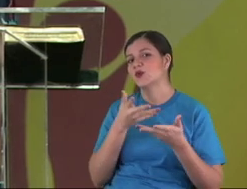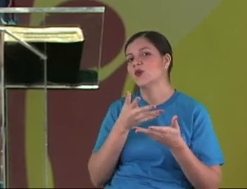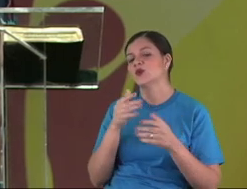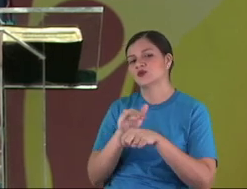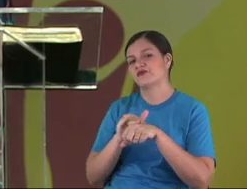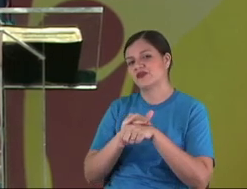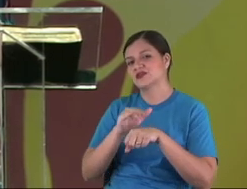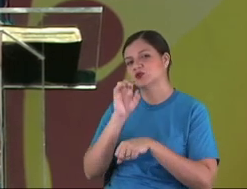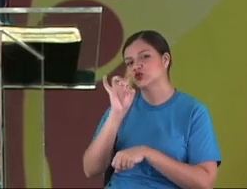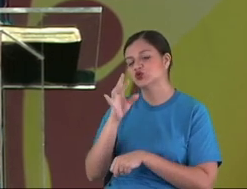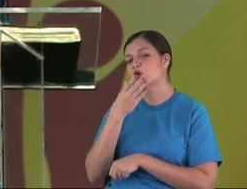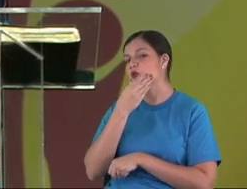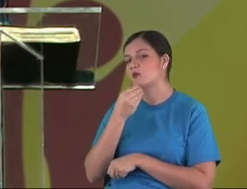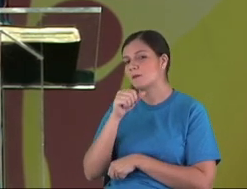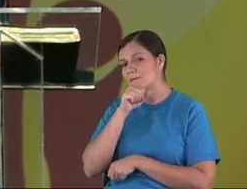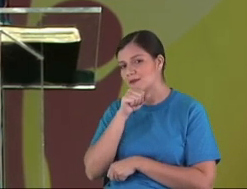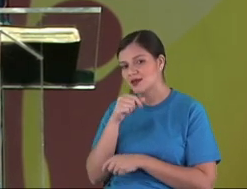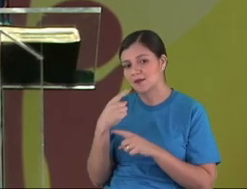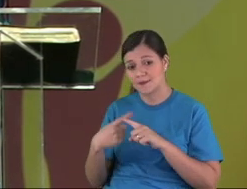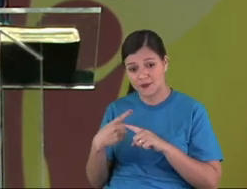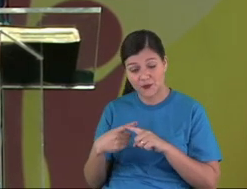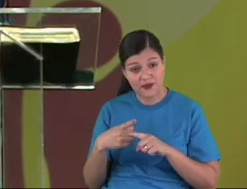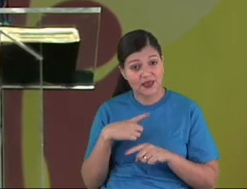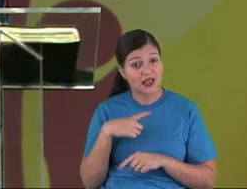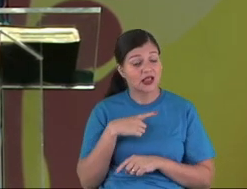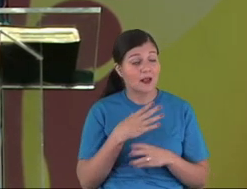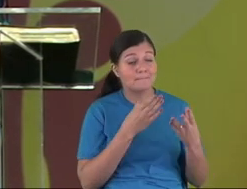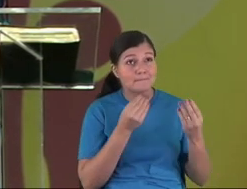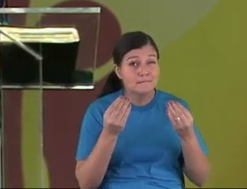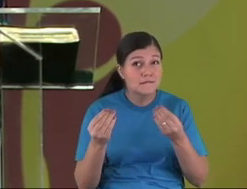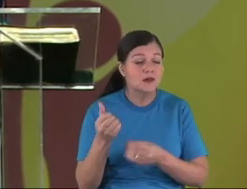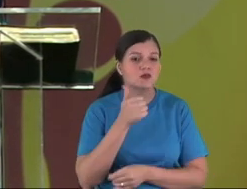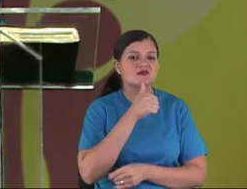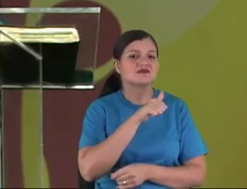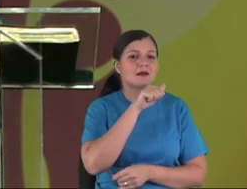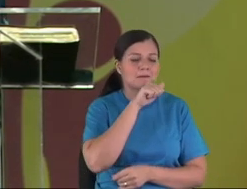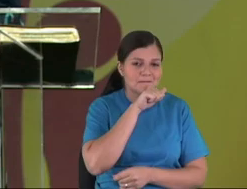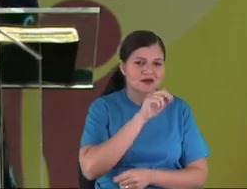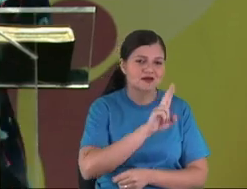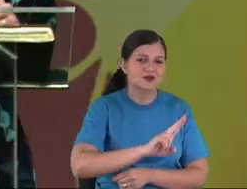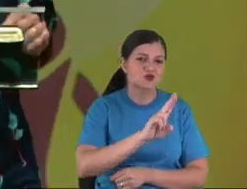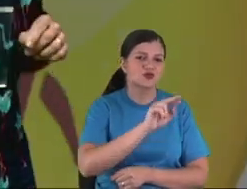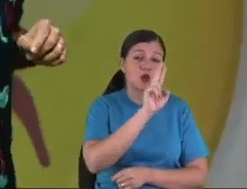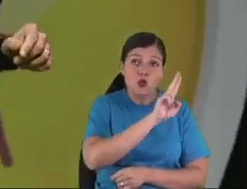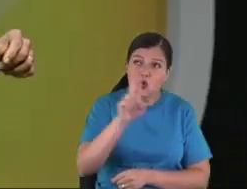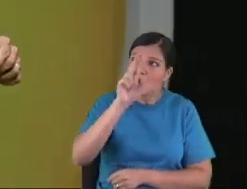fathers here, because we have a lot of moms that use the name of God in vain.